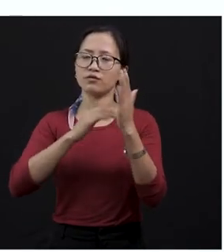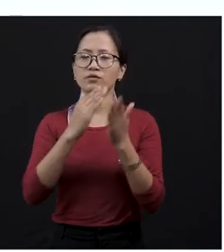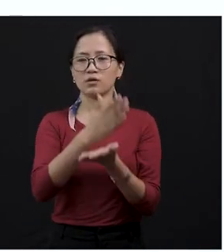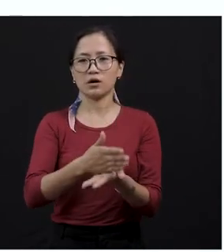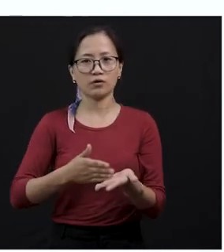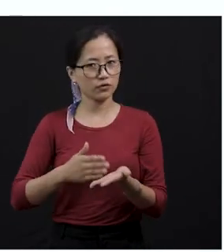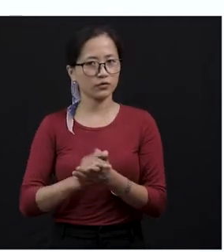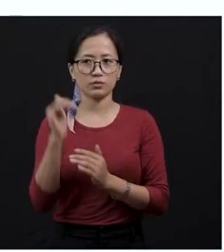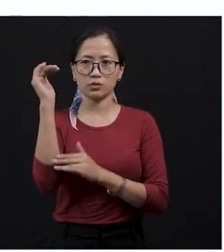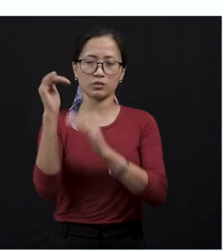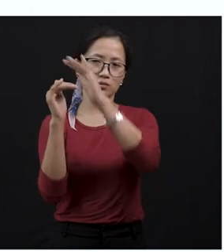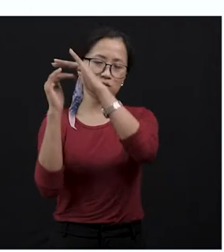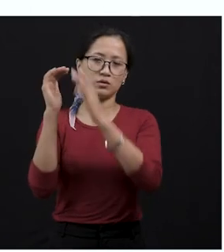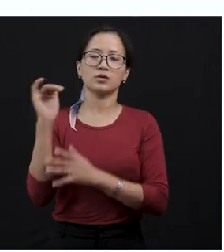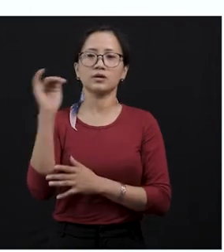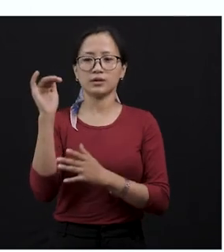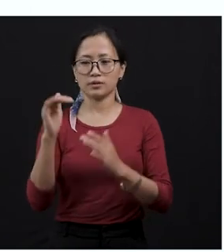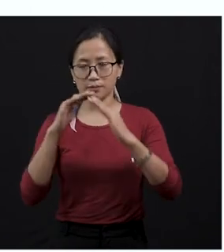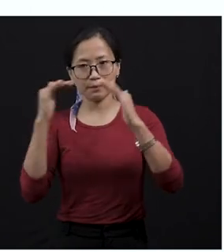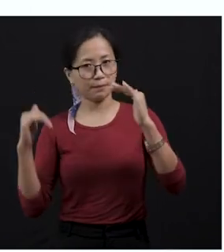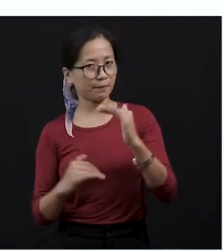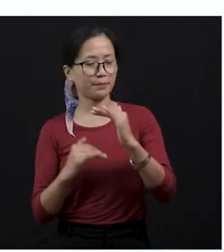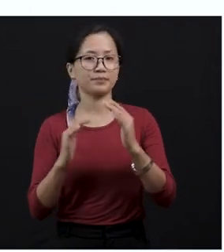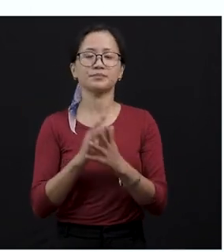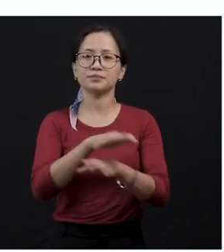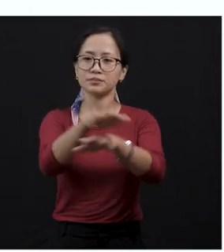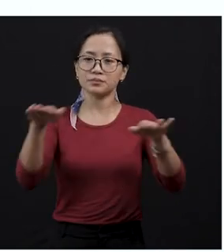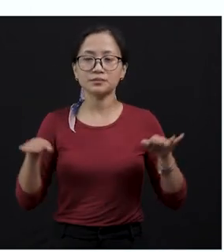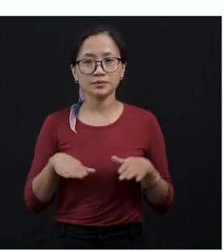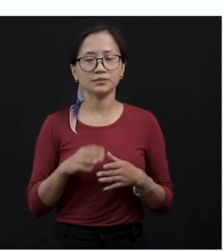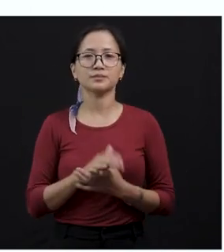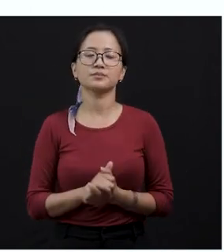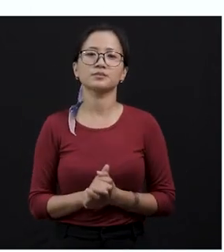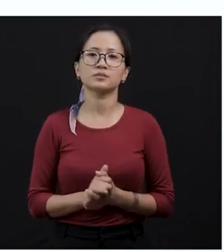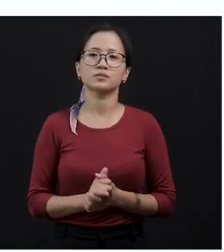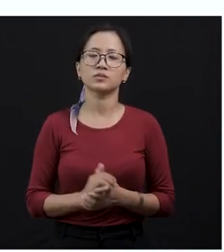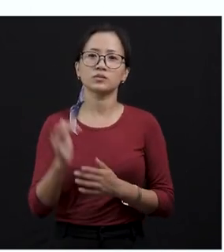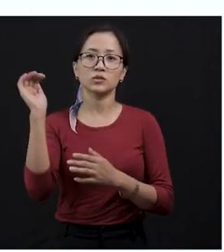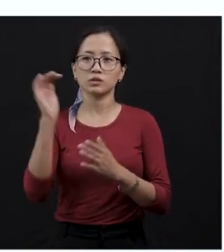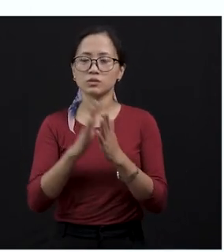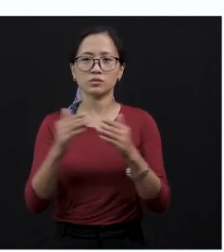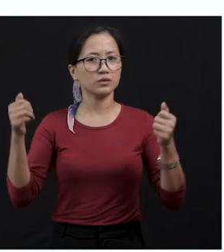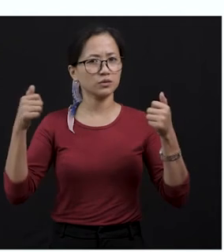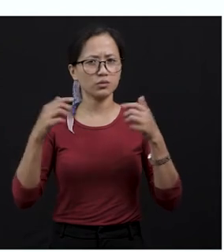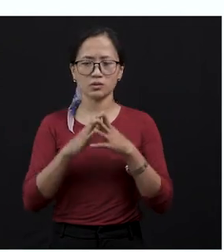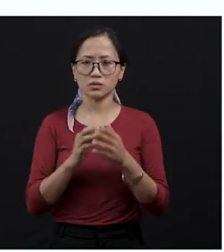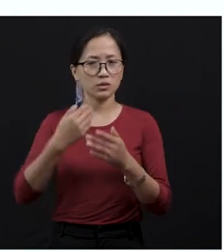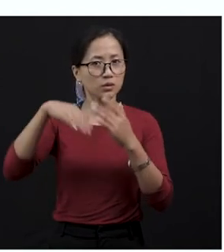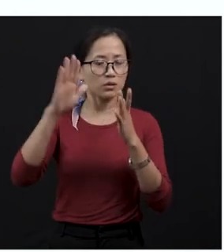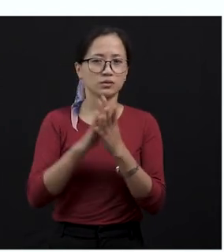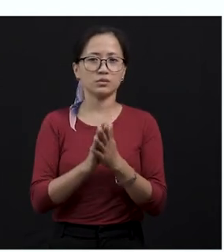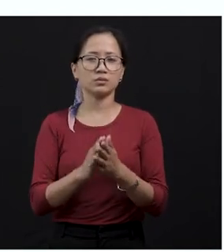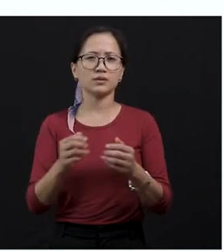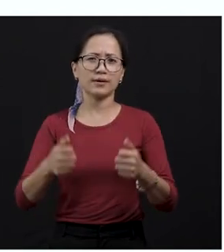ground and half would be above the ground because it is already to attack the mongoose, okay? And